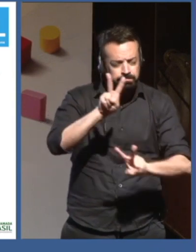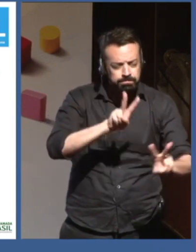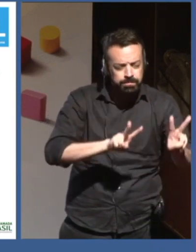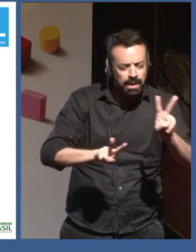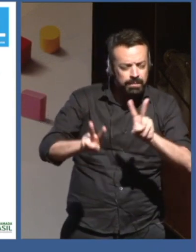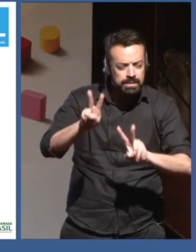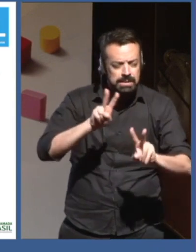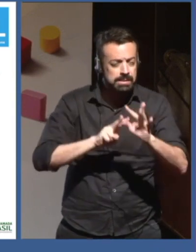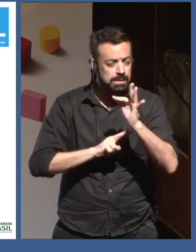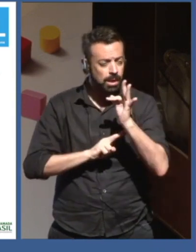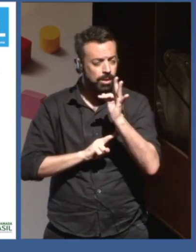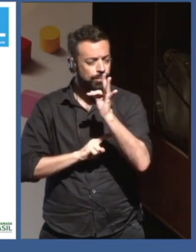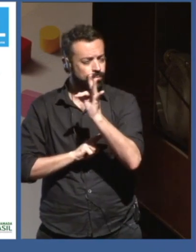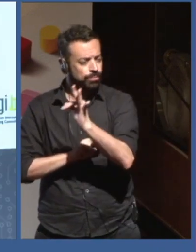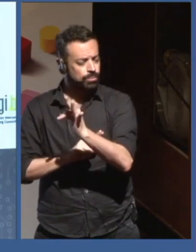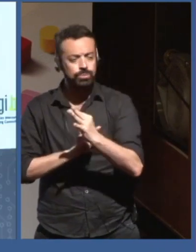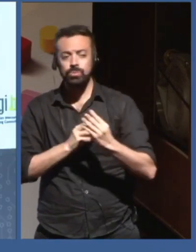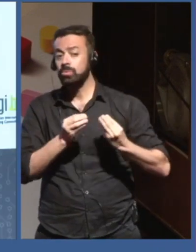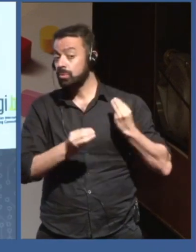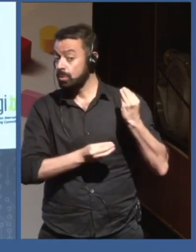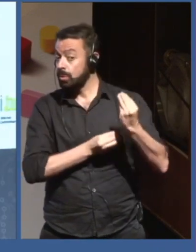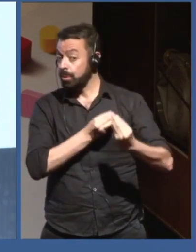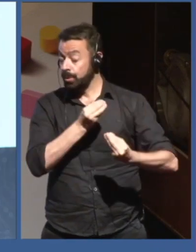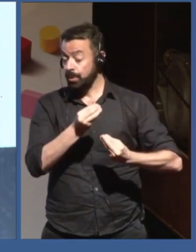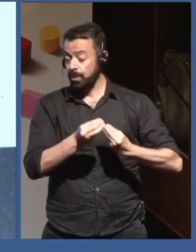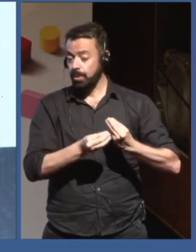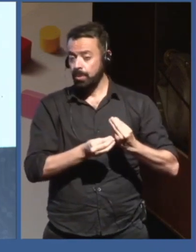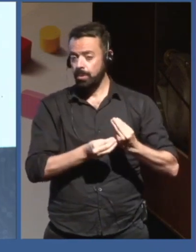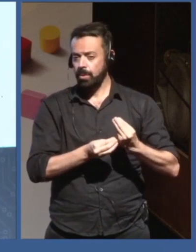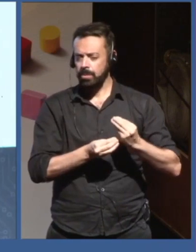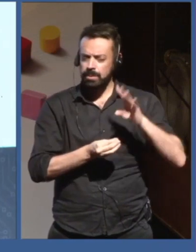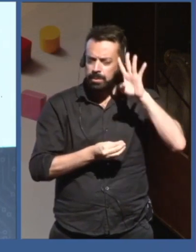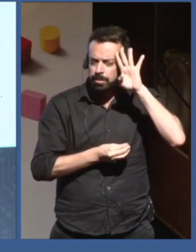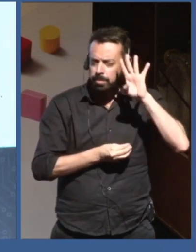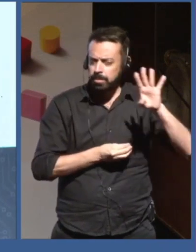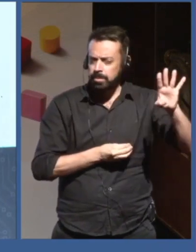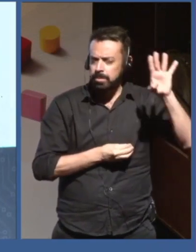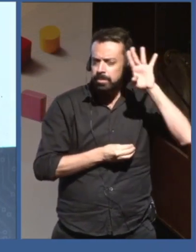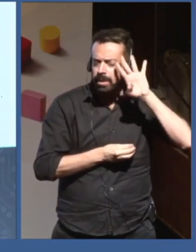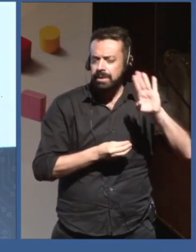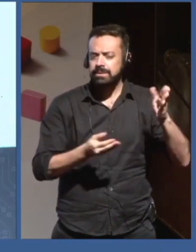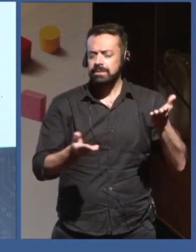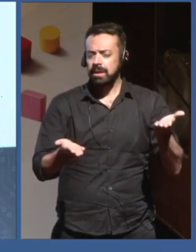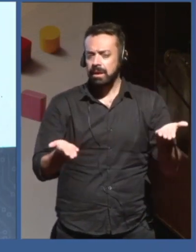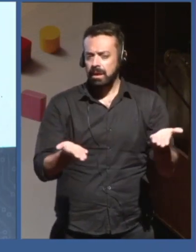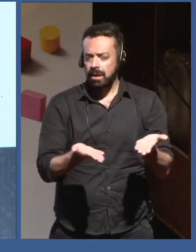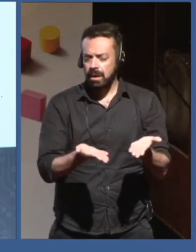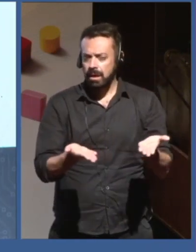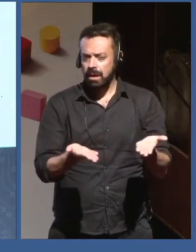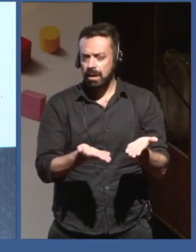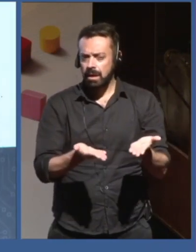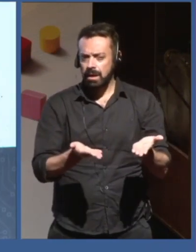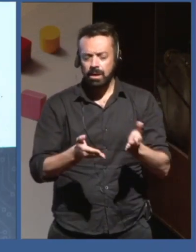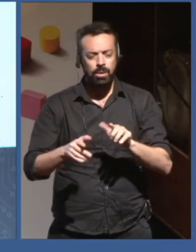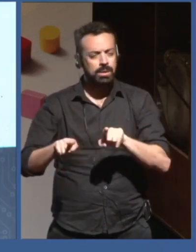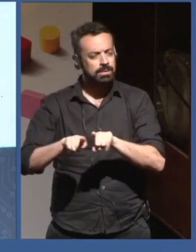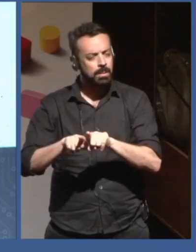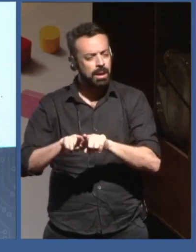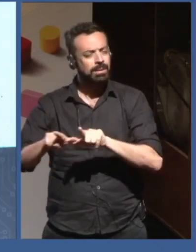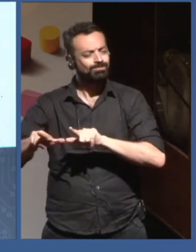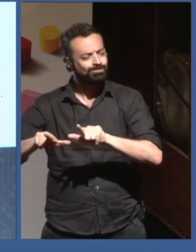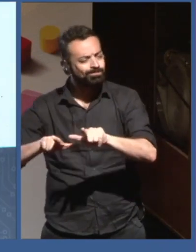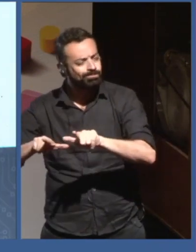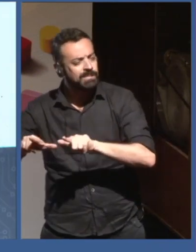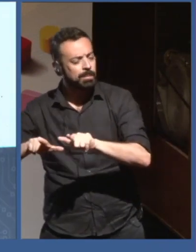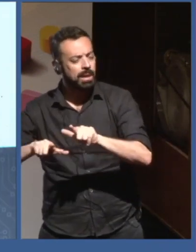and to try and think and work towards sustainable development. So I won't introduce myself. You